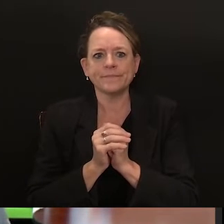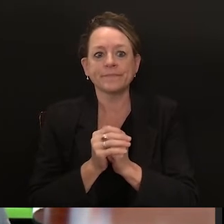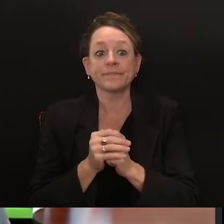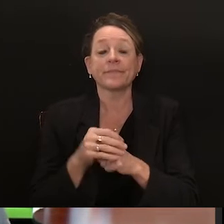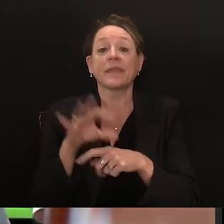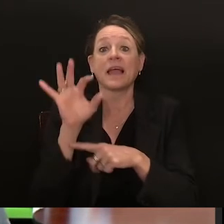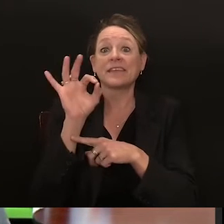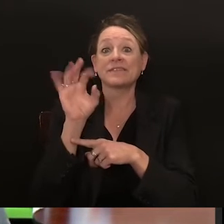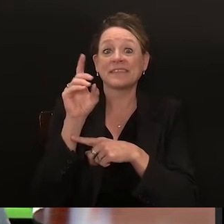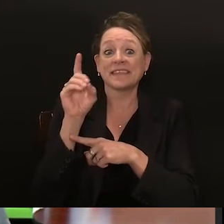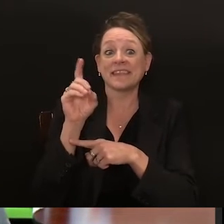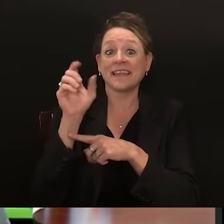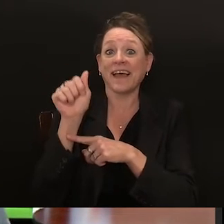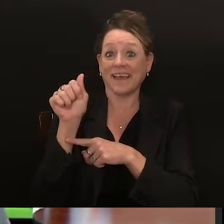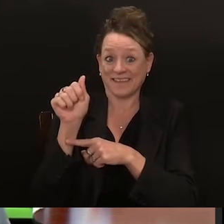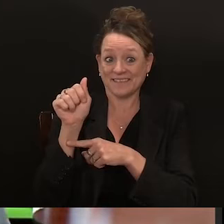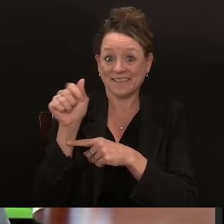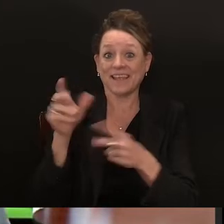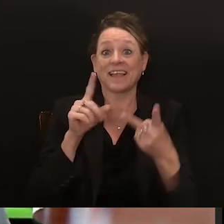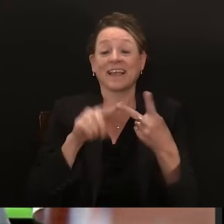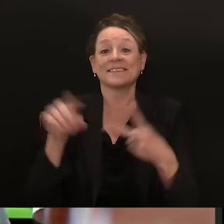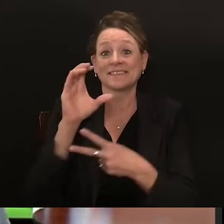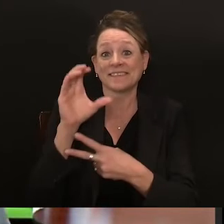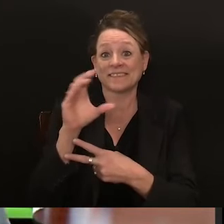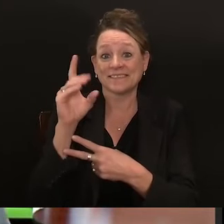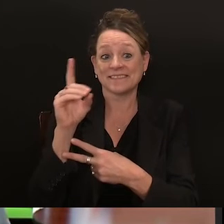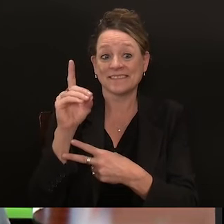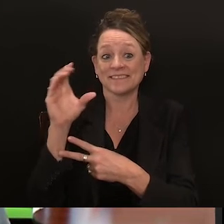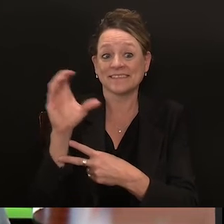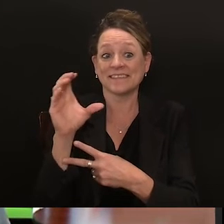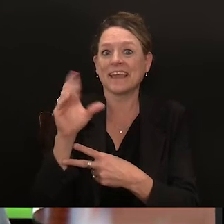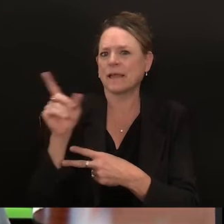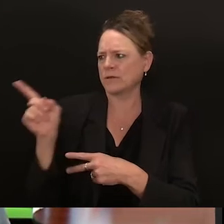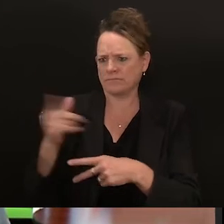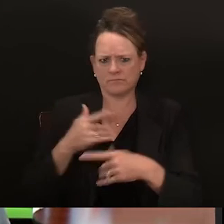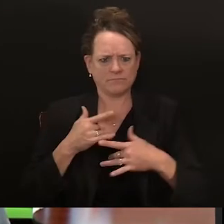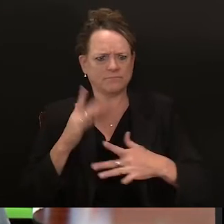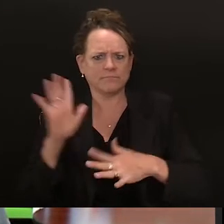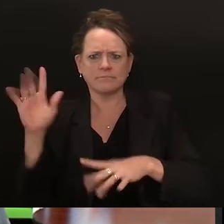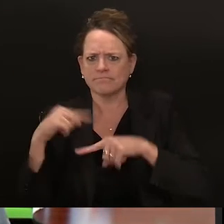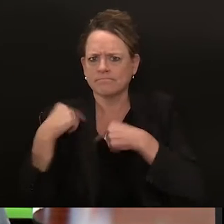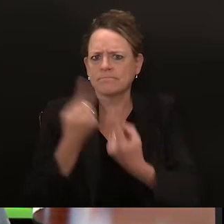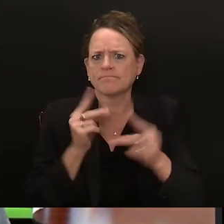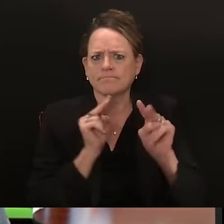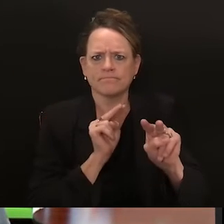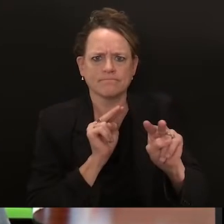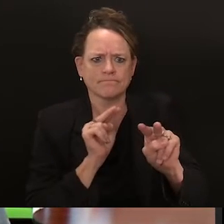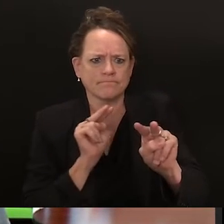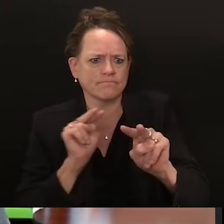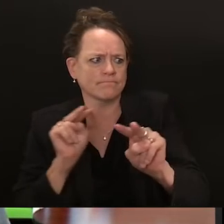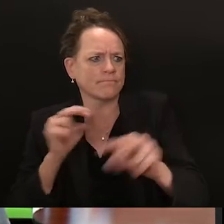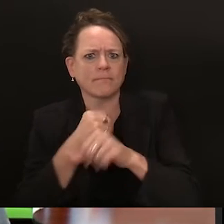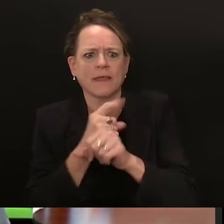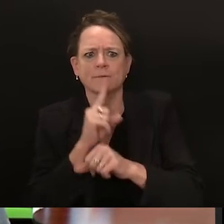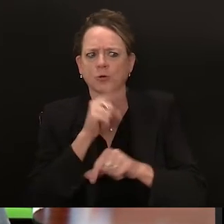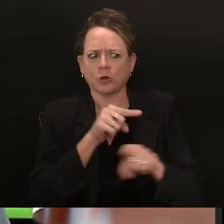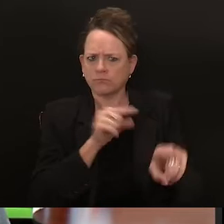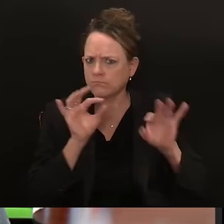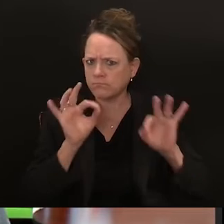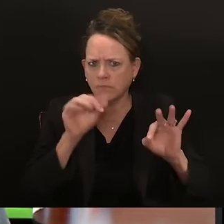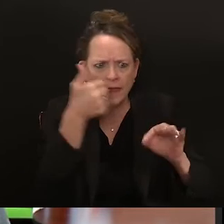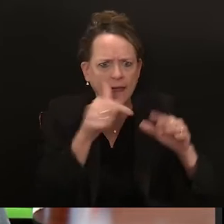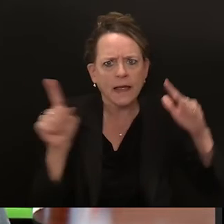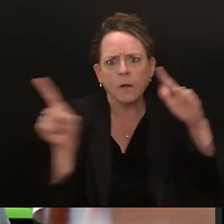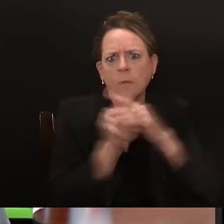Drug Administration and Centers for Disease Control and Prevention have monitoring systems in place to ensure that any safety